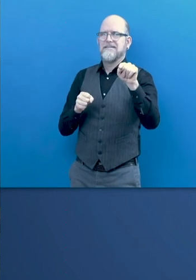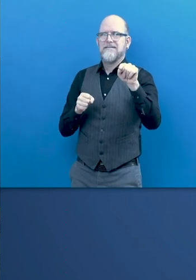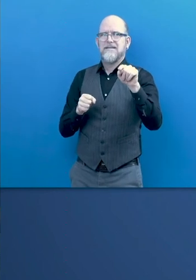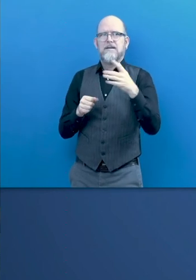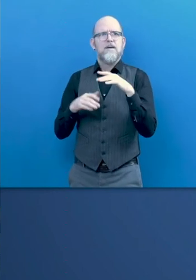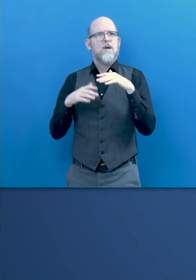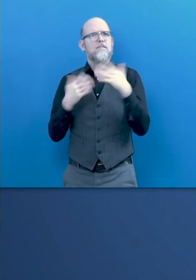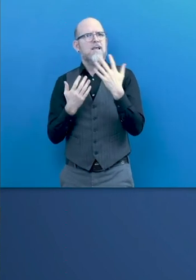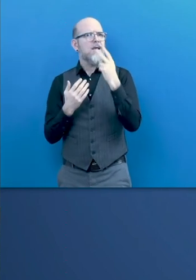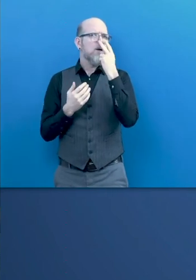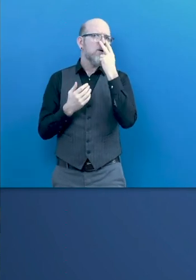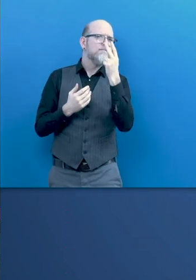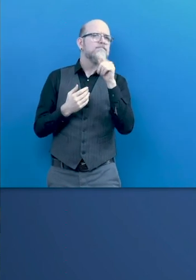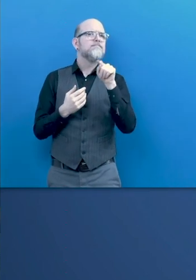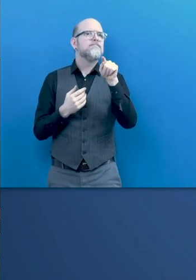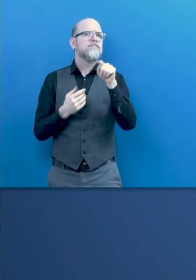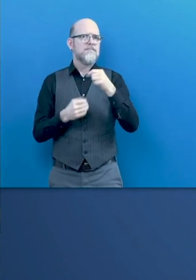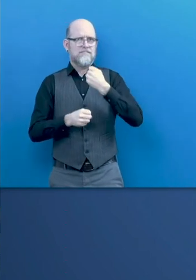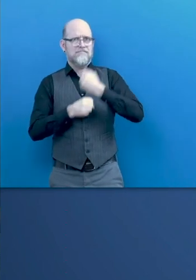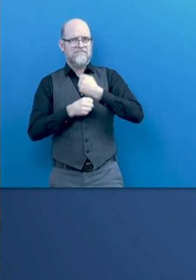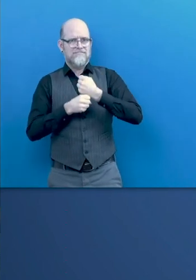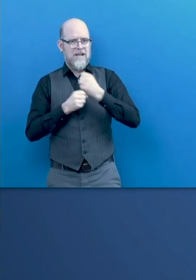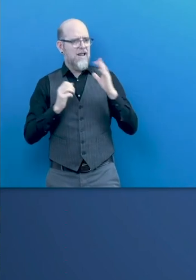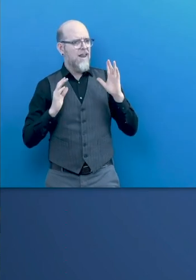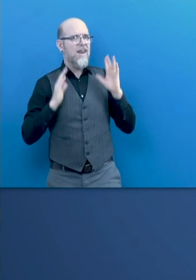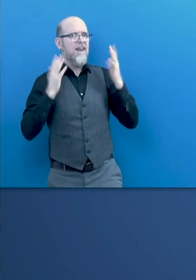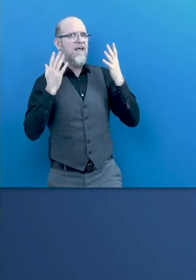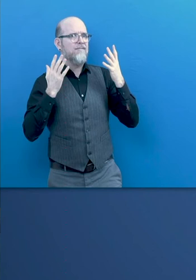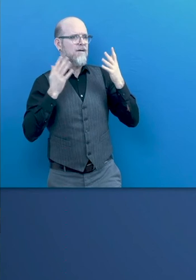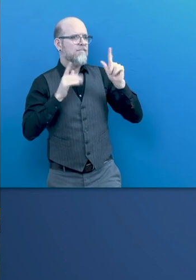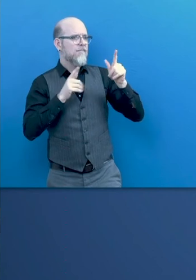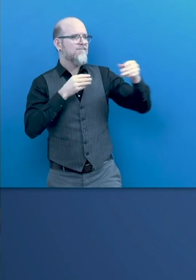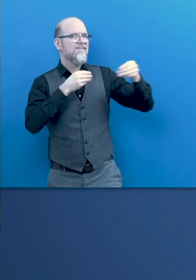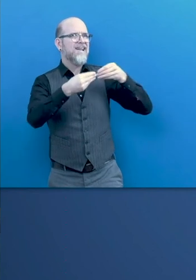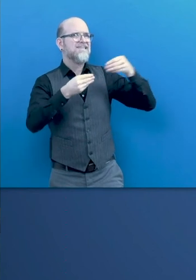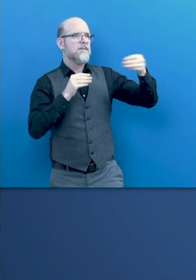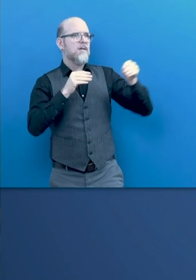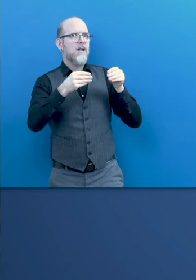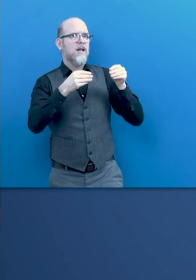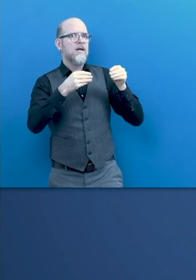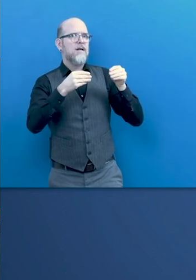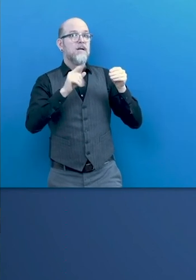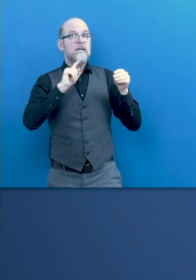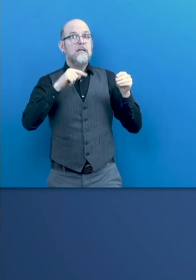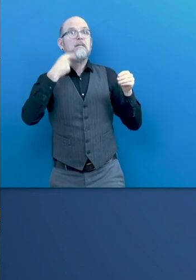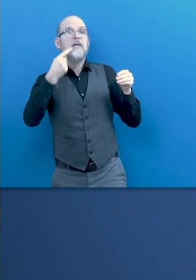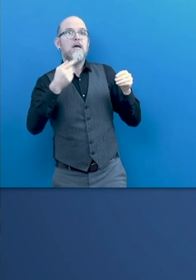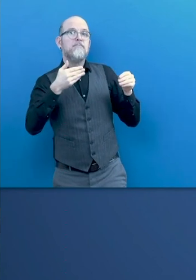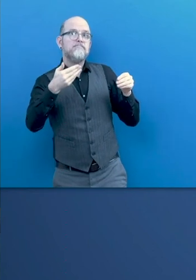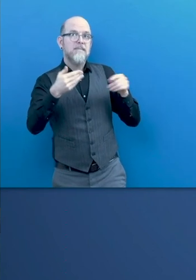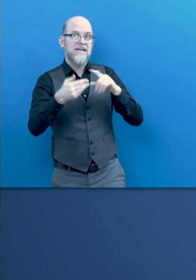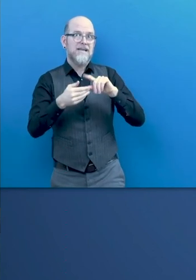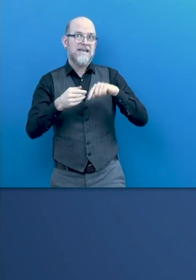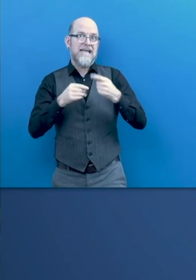work like flexibility and the next chapter in this idea of working in